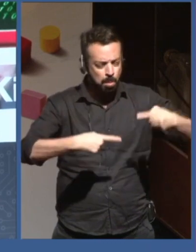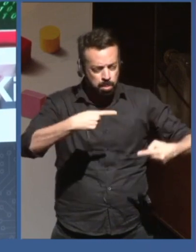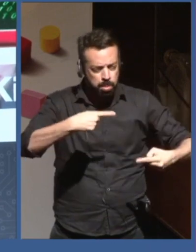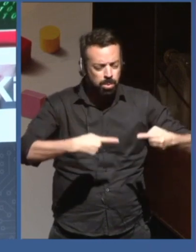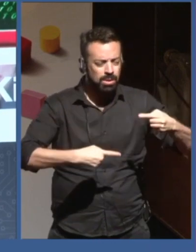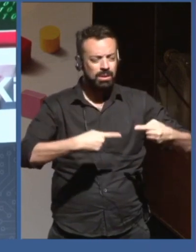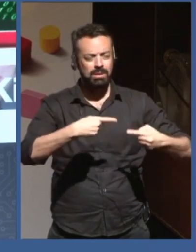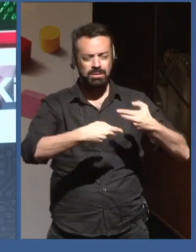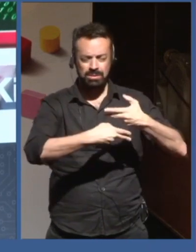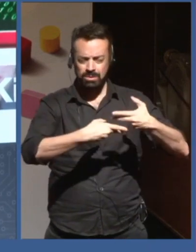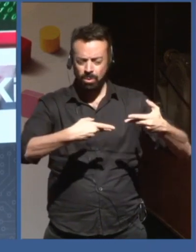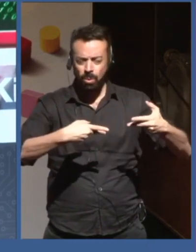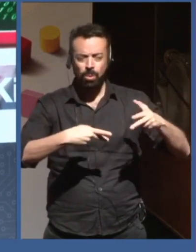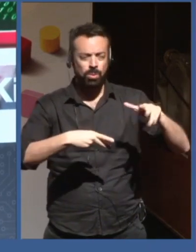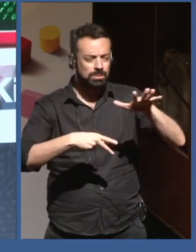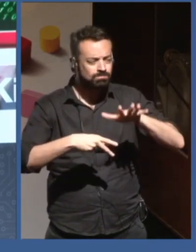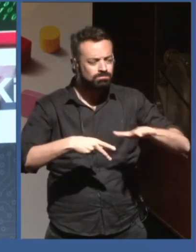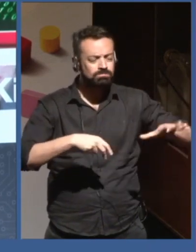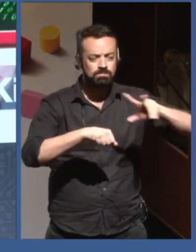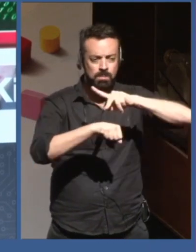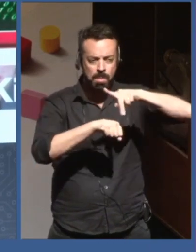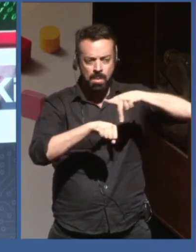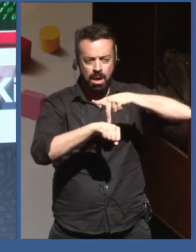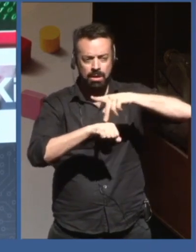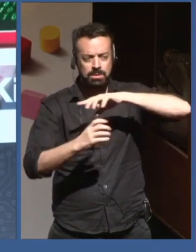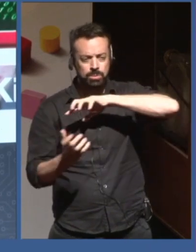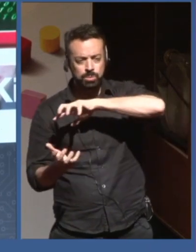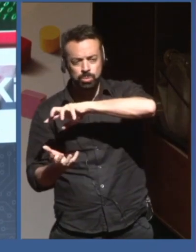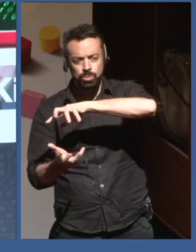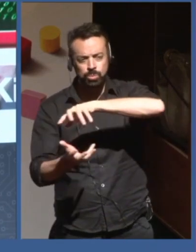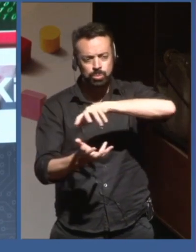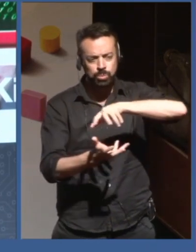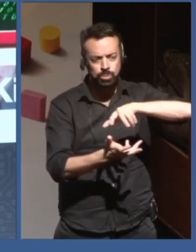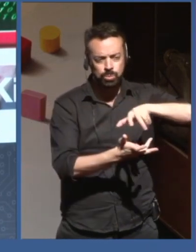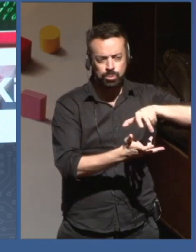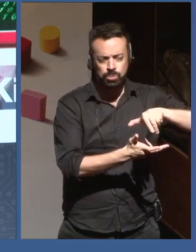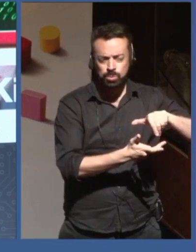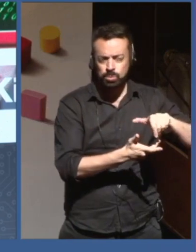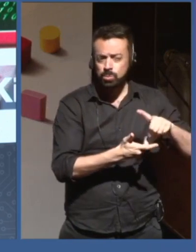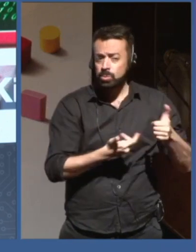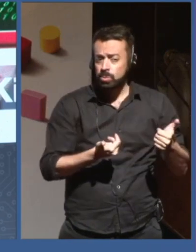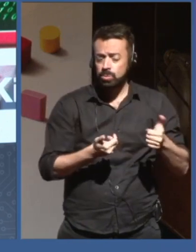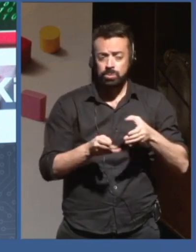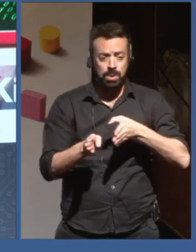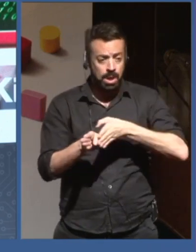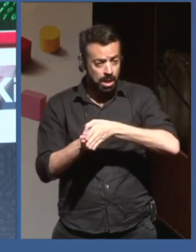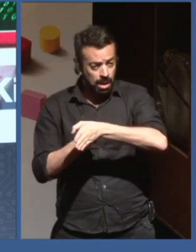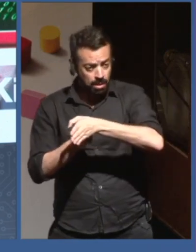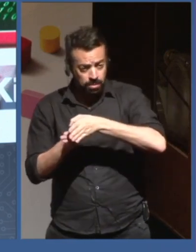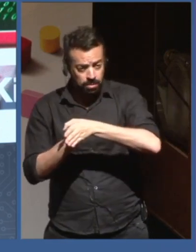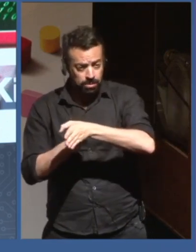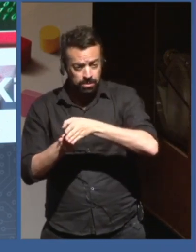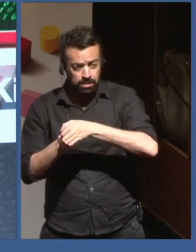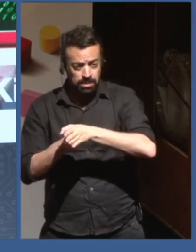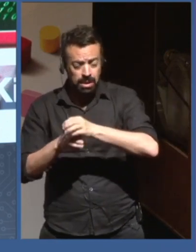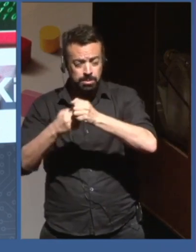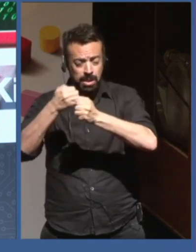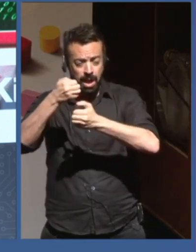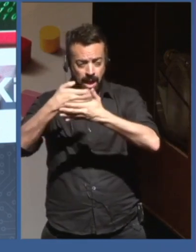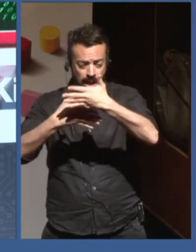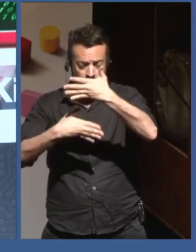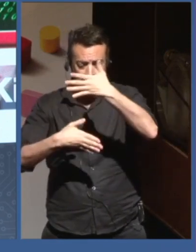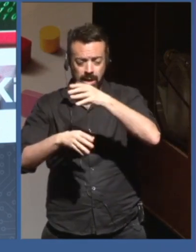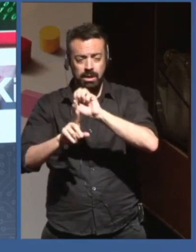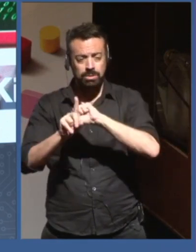thought to be driven by social media. So let's say that there are lots of worries about